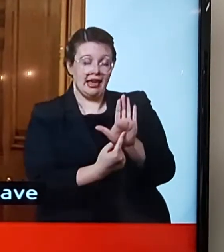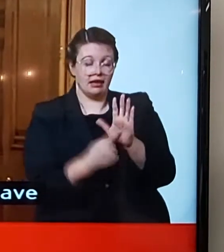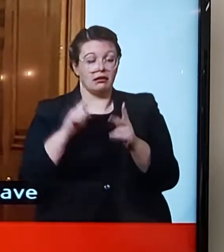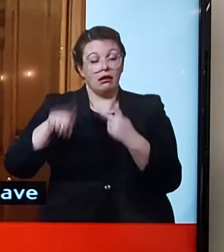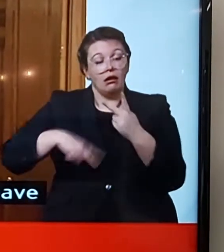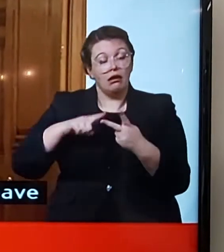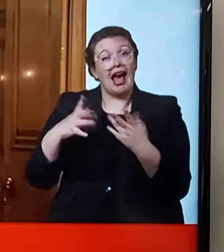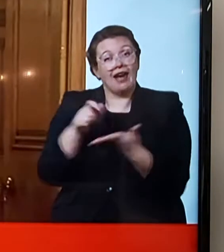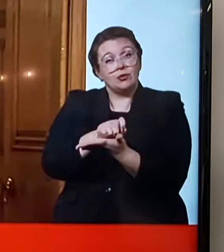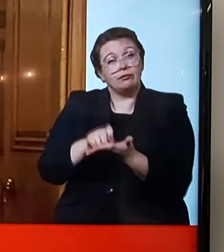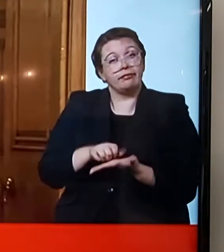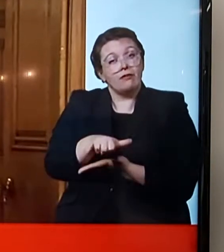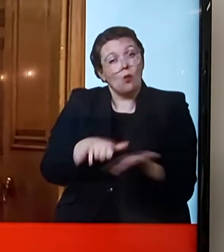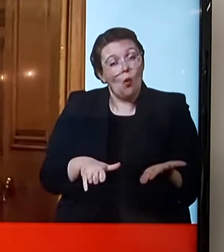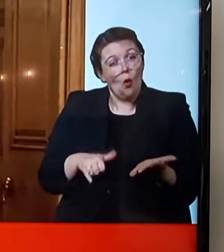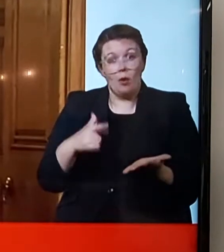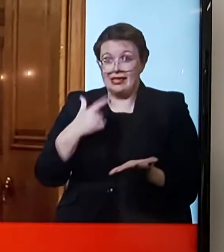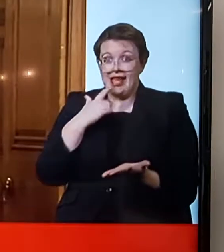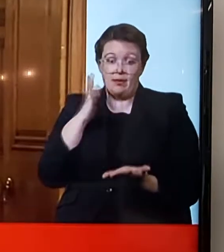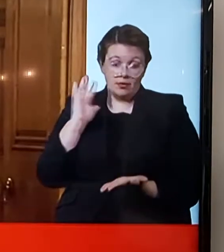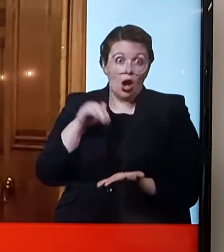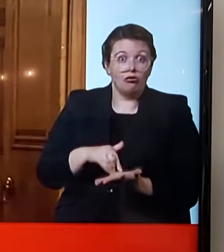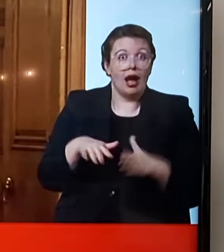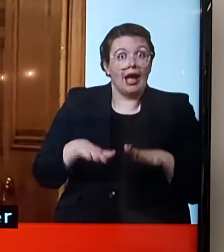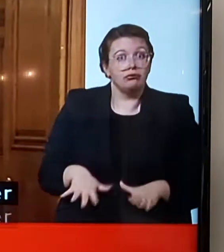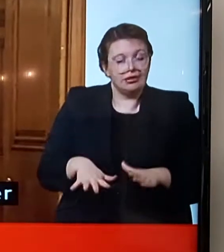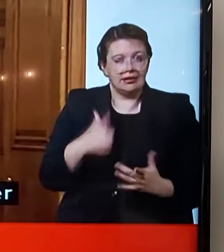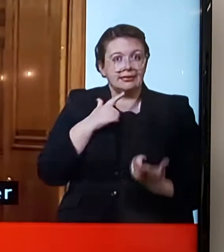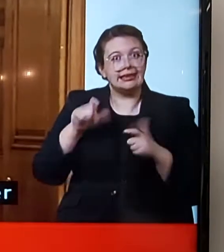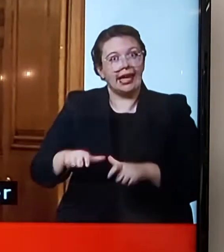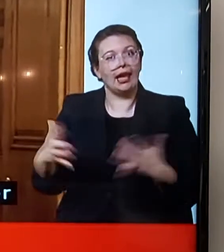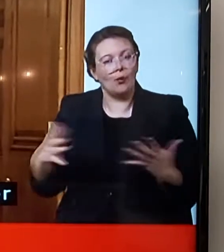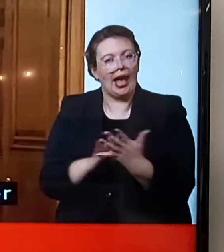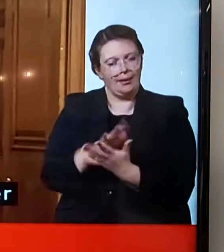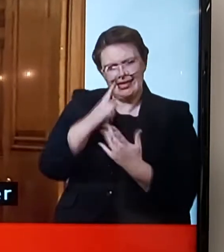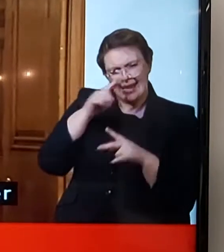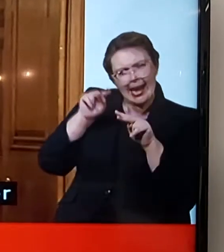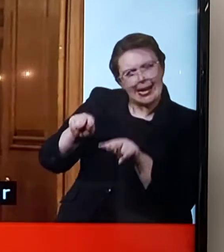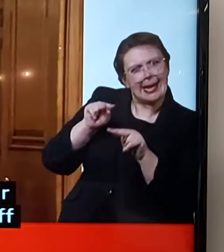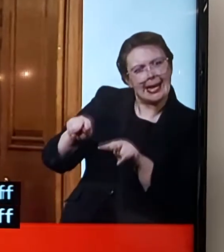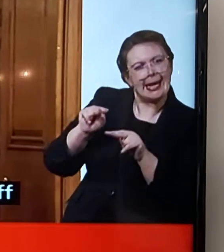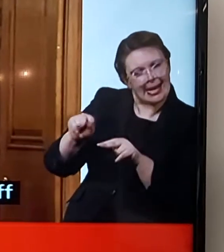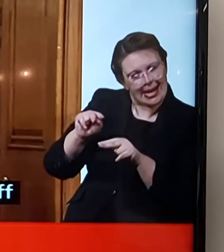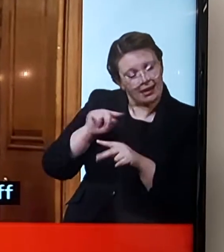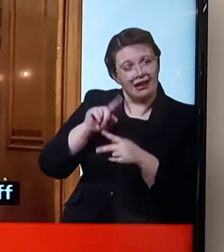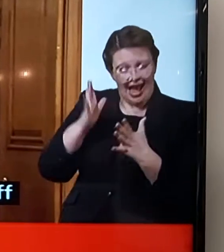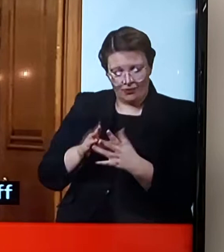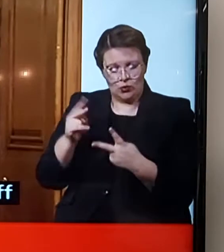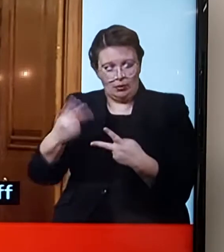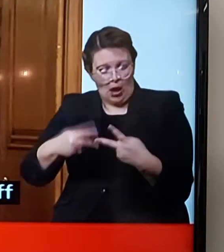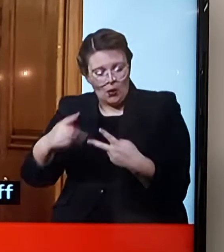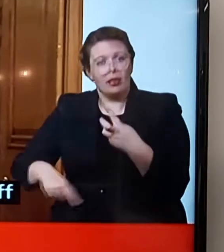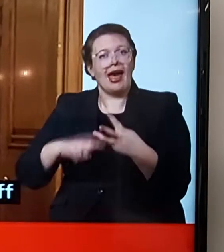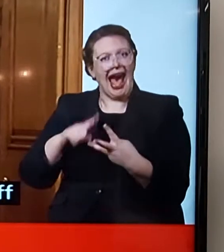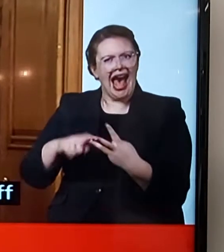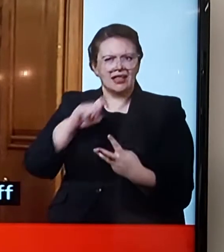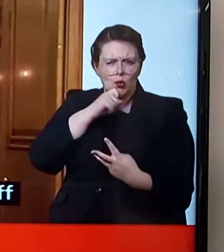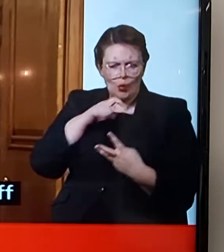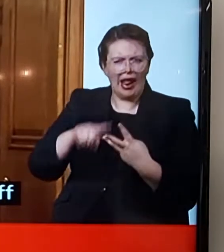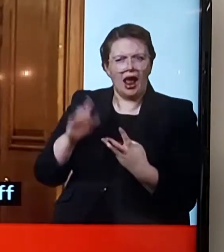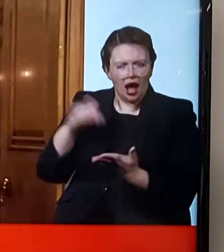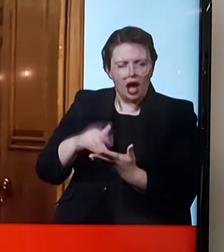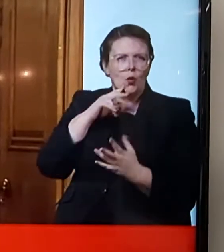and then you've got to quarantine and you'll have the isolation and food service for 10 days. So